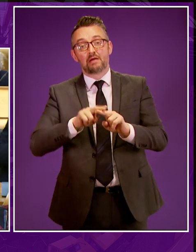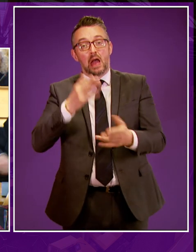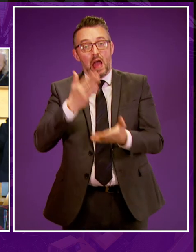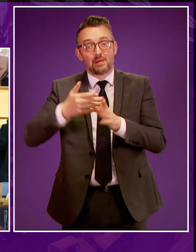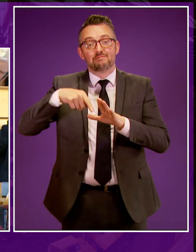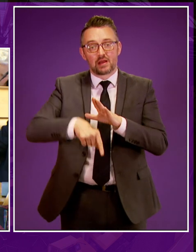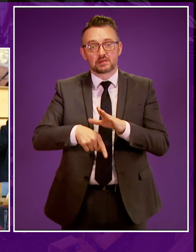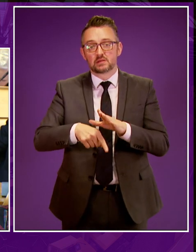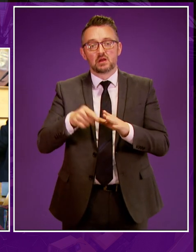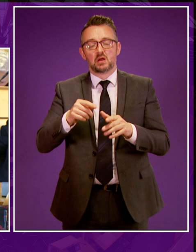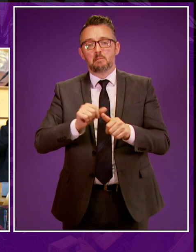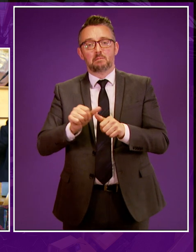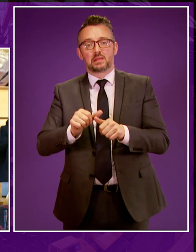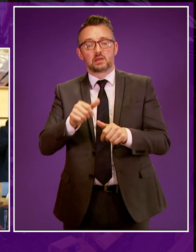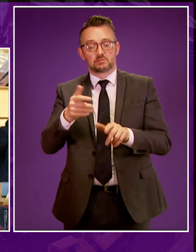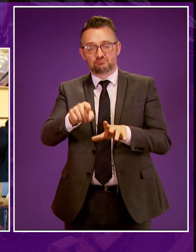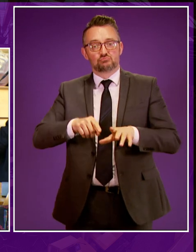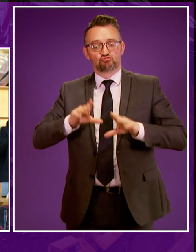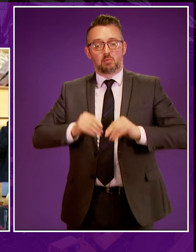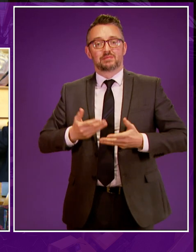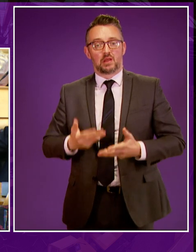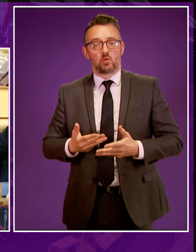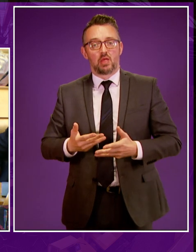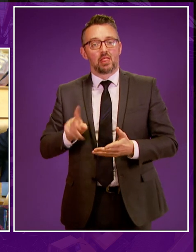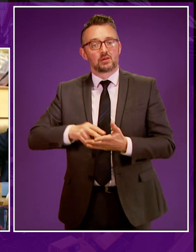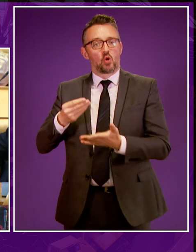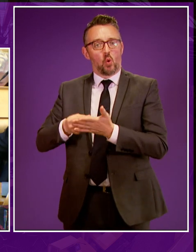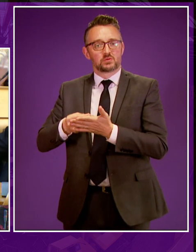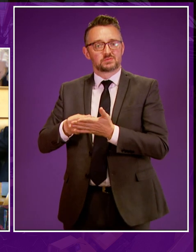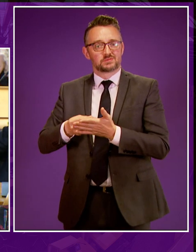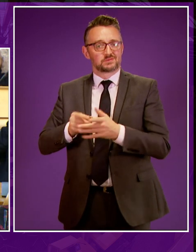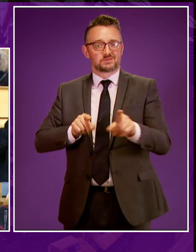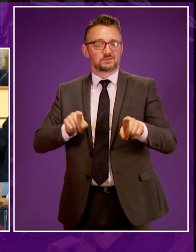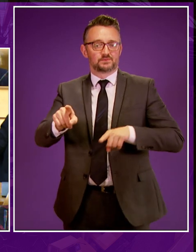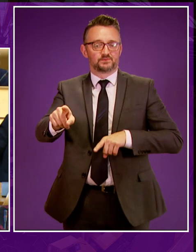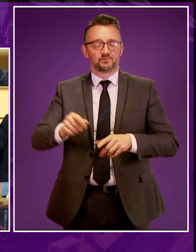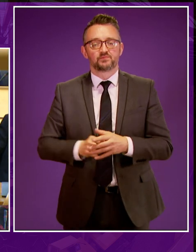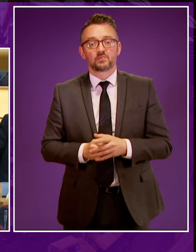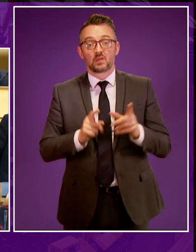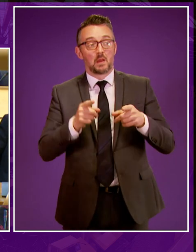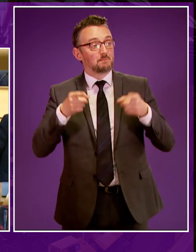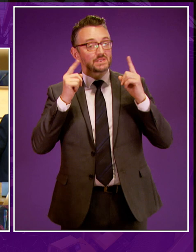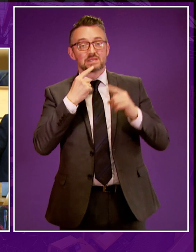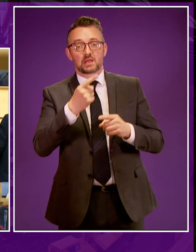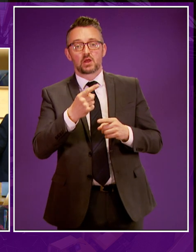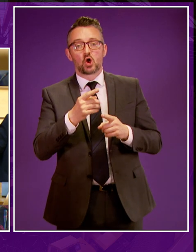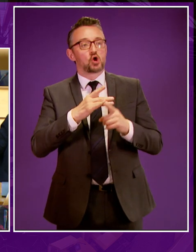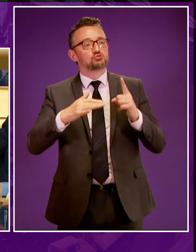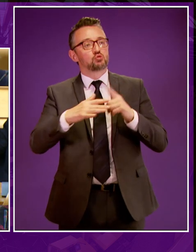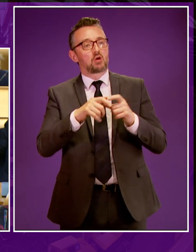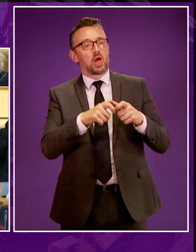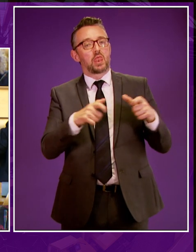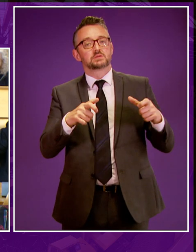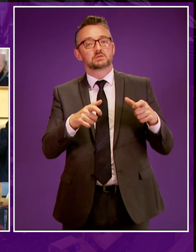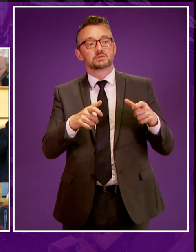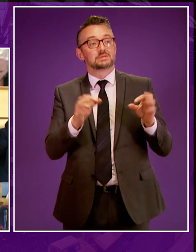be gained, a value which has been significantly overinflated by the industry. As the Minister has put it, the lack of social license for